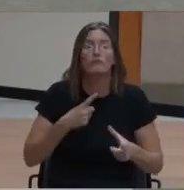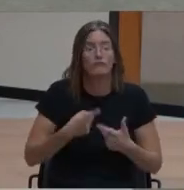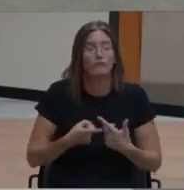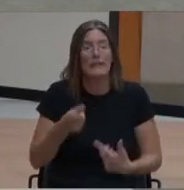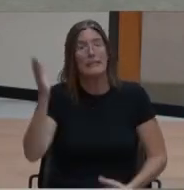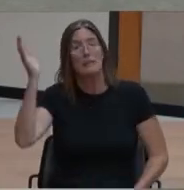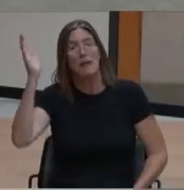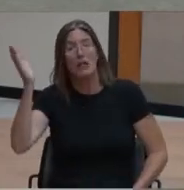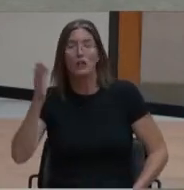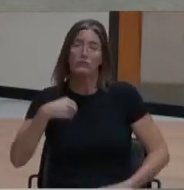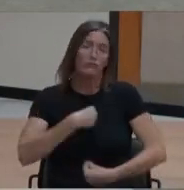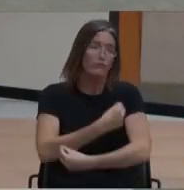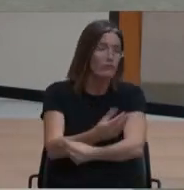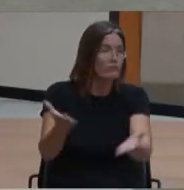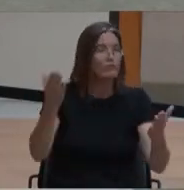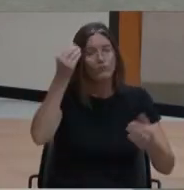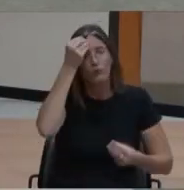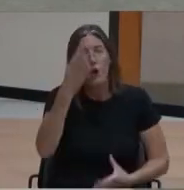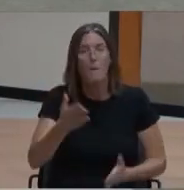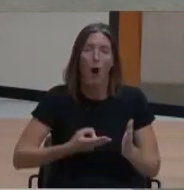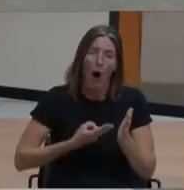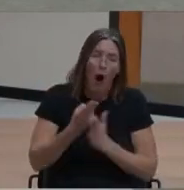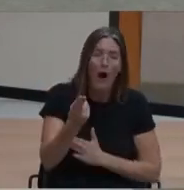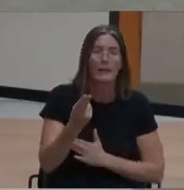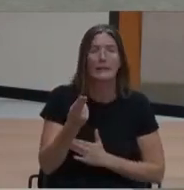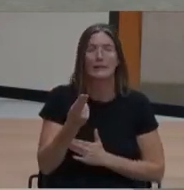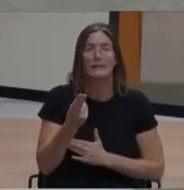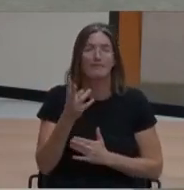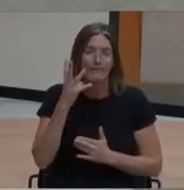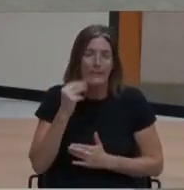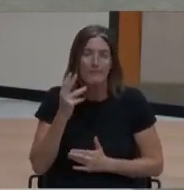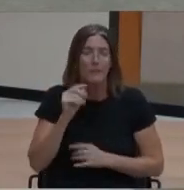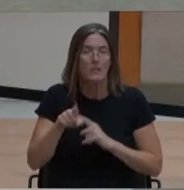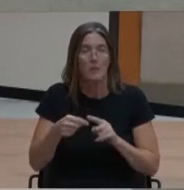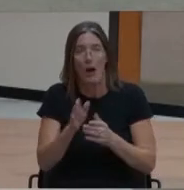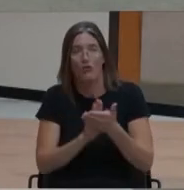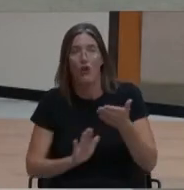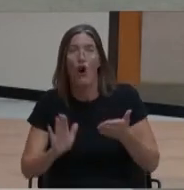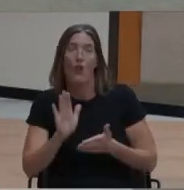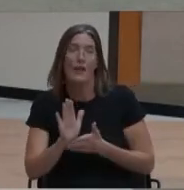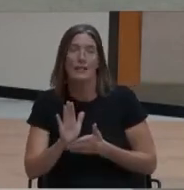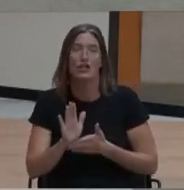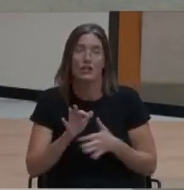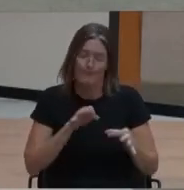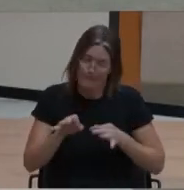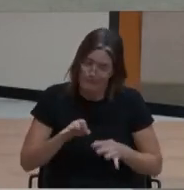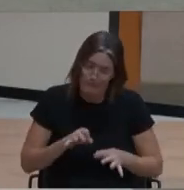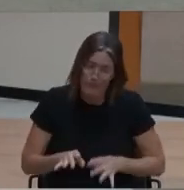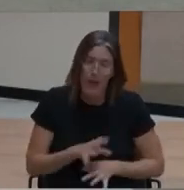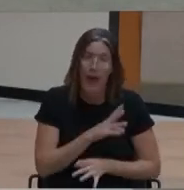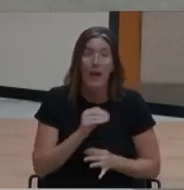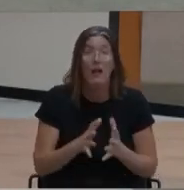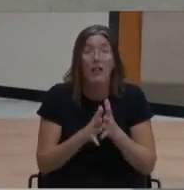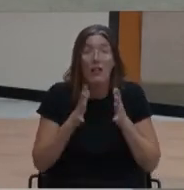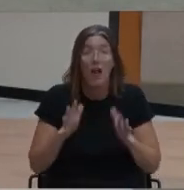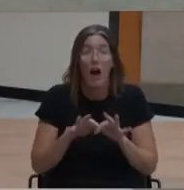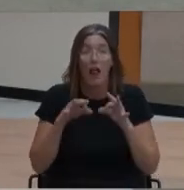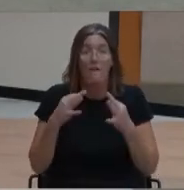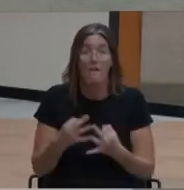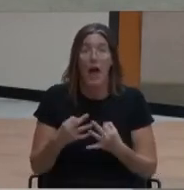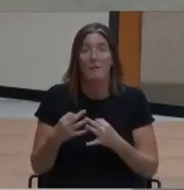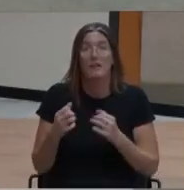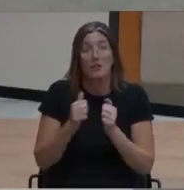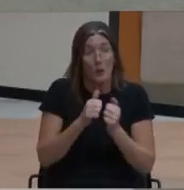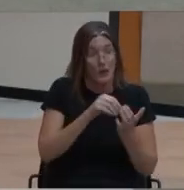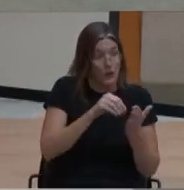feedback about the college experience. Many SAUSD students and families also attended the workshop on how to handle stress